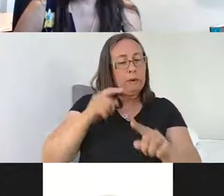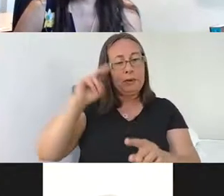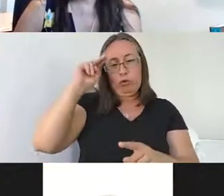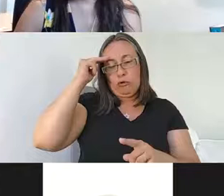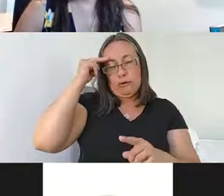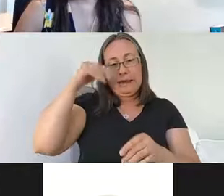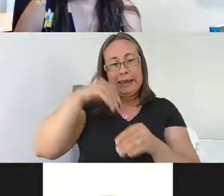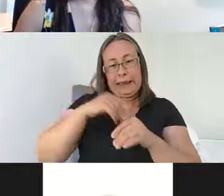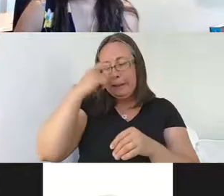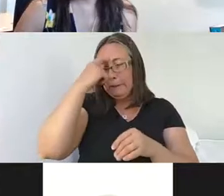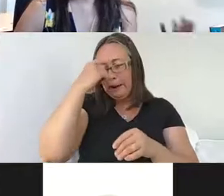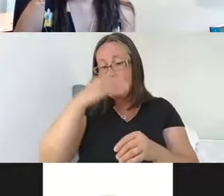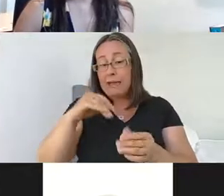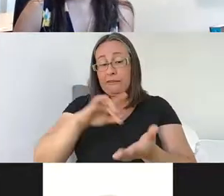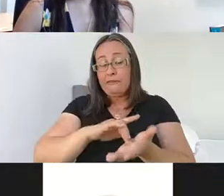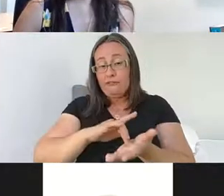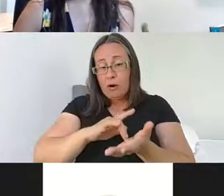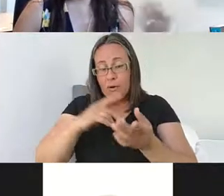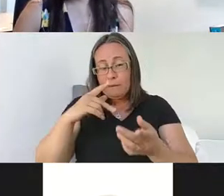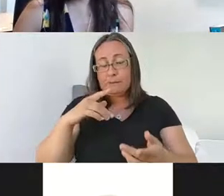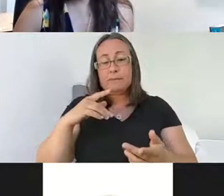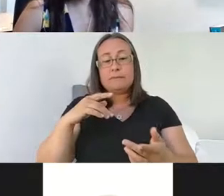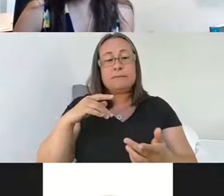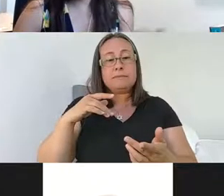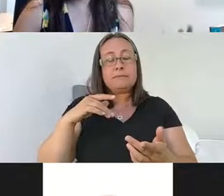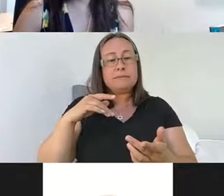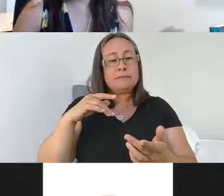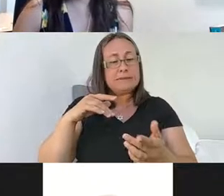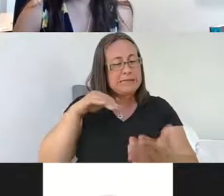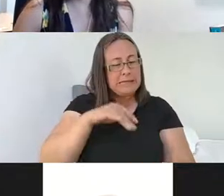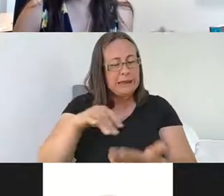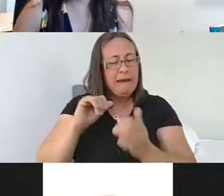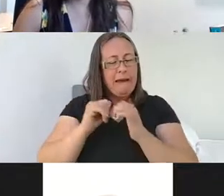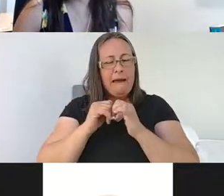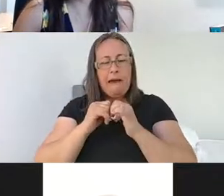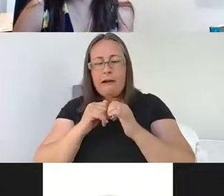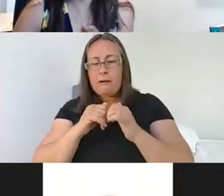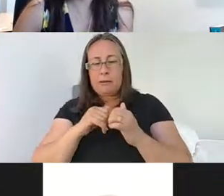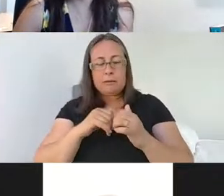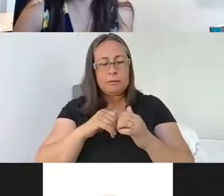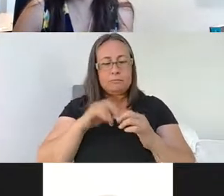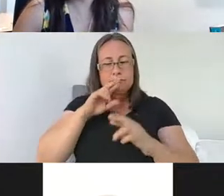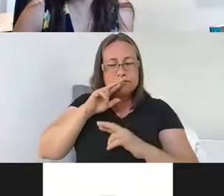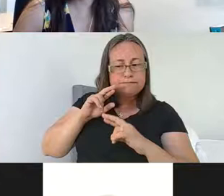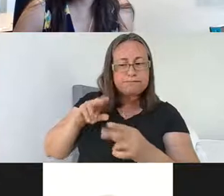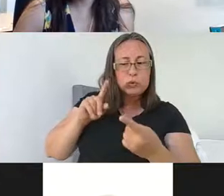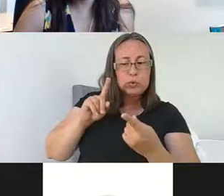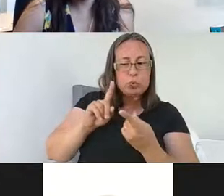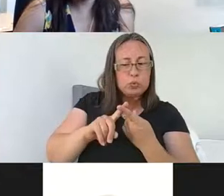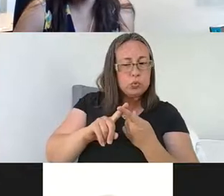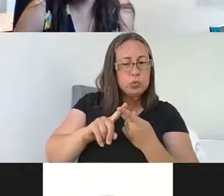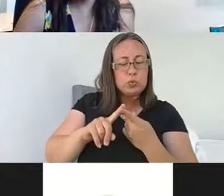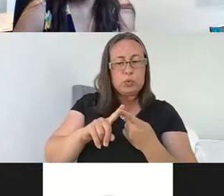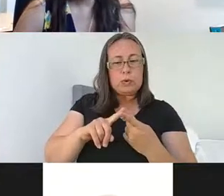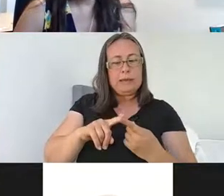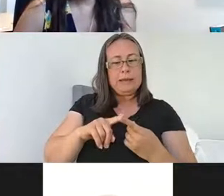pharmacological studies to look at how these receptors responded to high, high concentrations of agonists, which caused desensitization, and then that recovery from